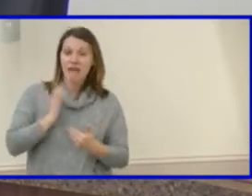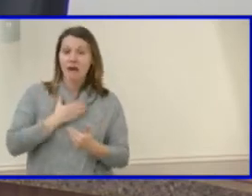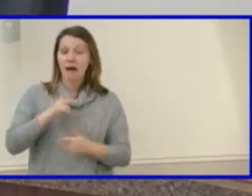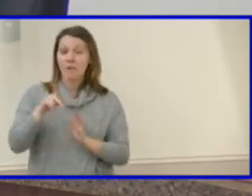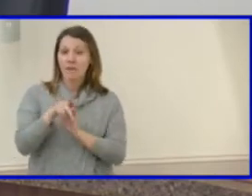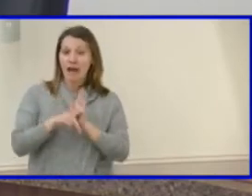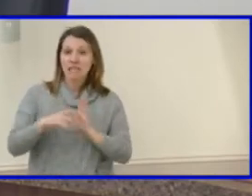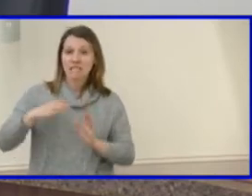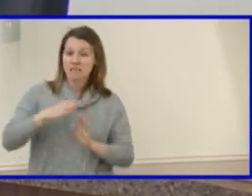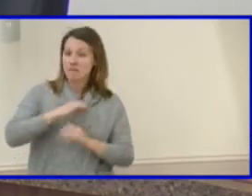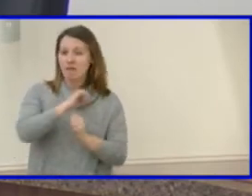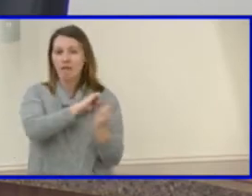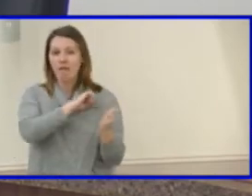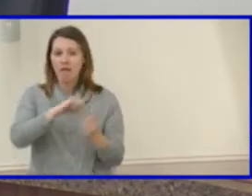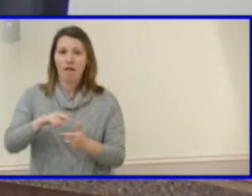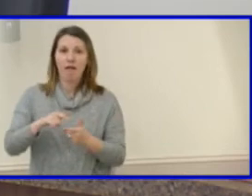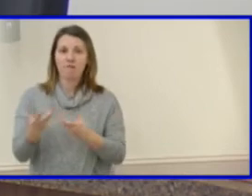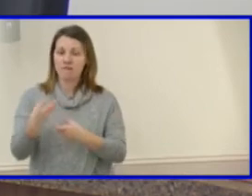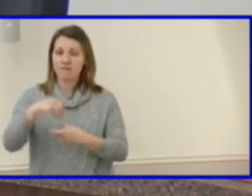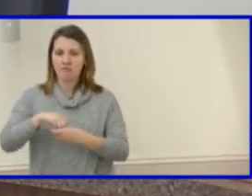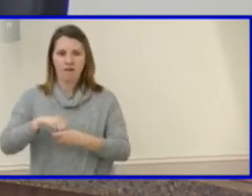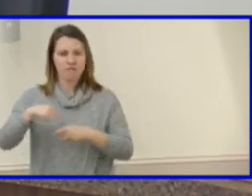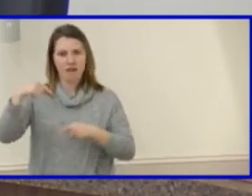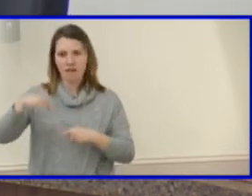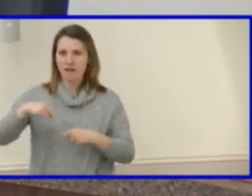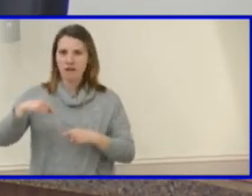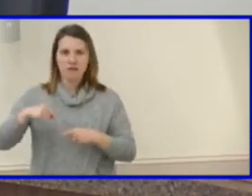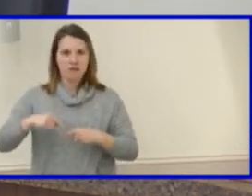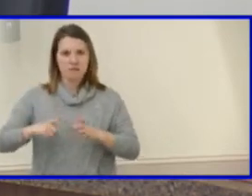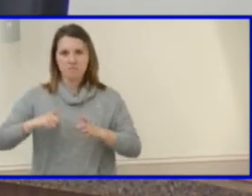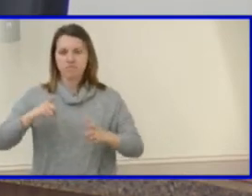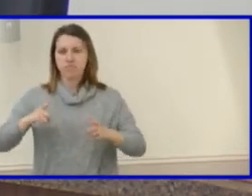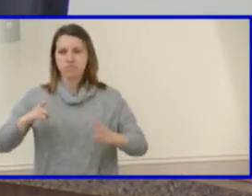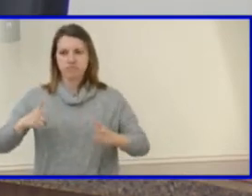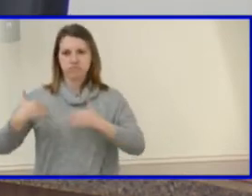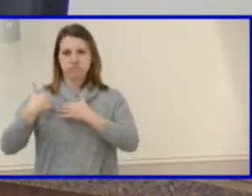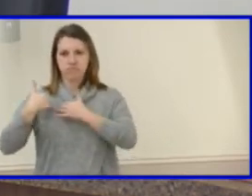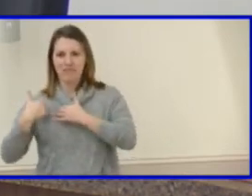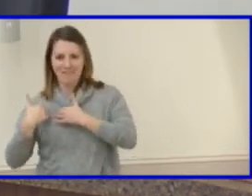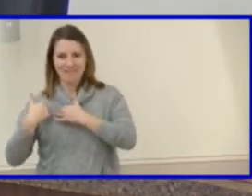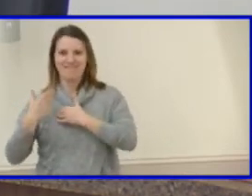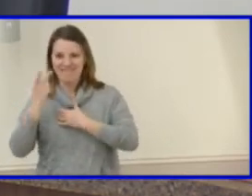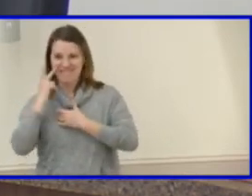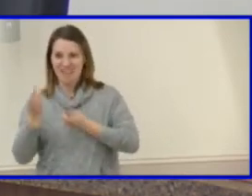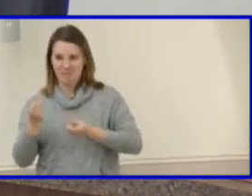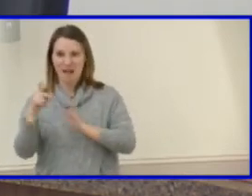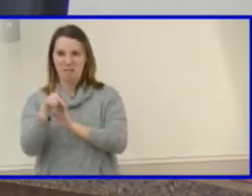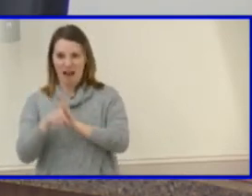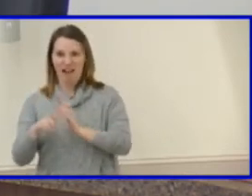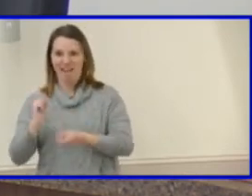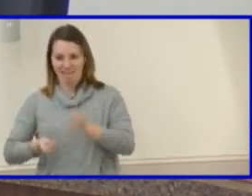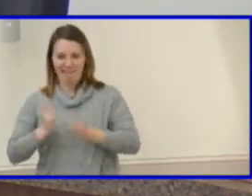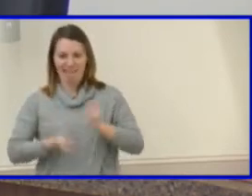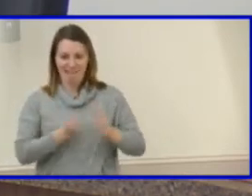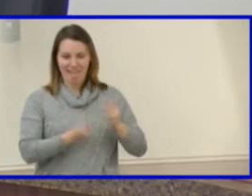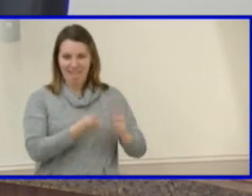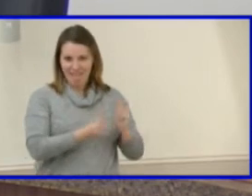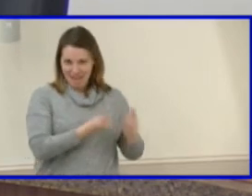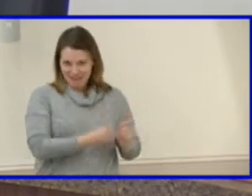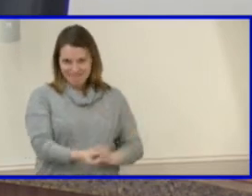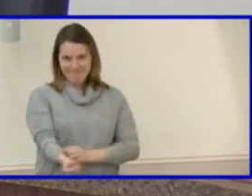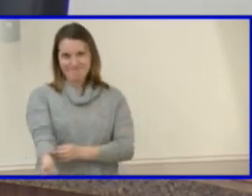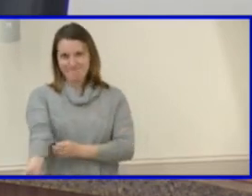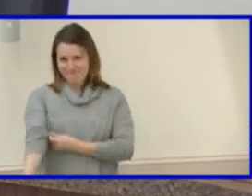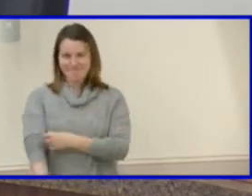of those who have undertaken the tremendous lift, as you can tell by the number of policies presented at each of our meetings, to make sure that